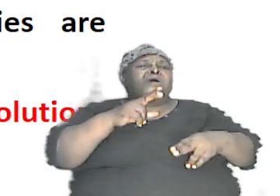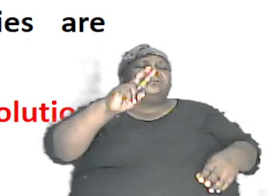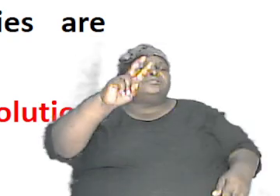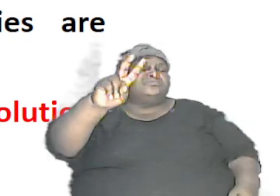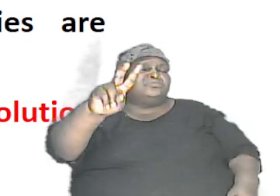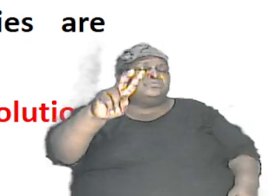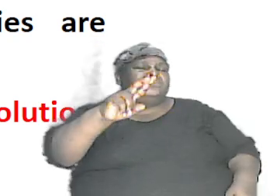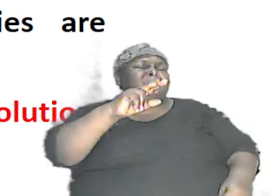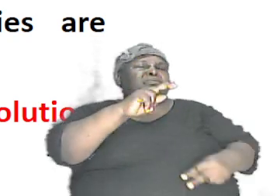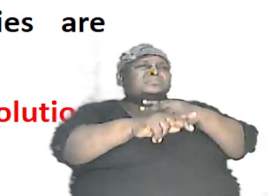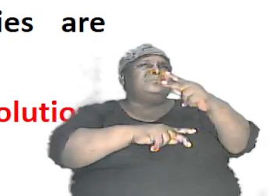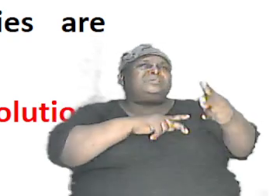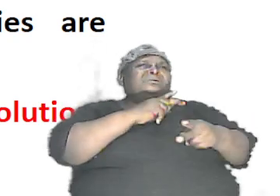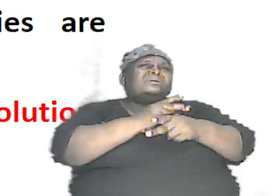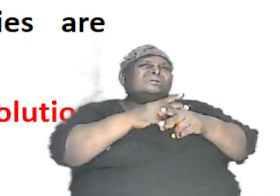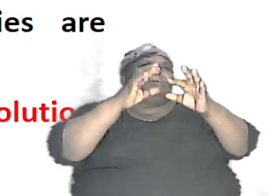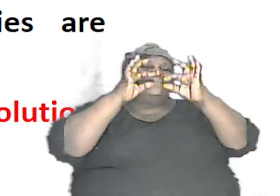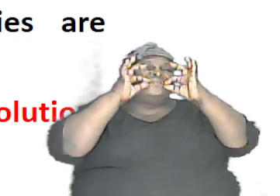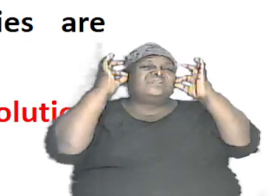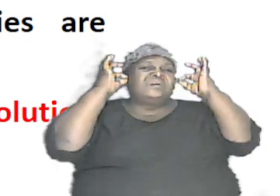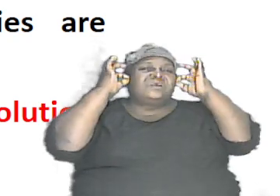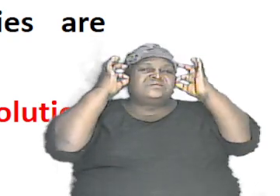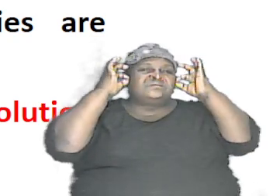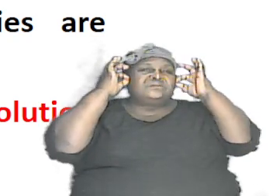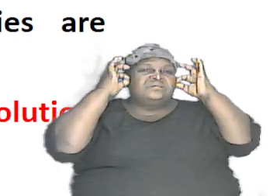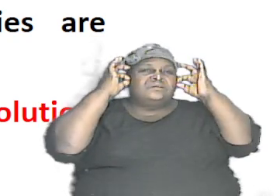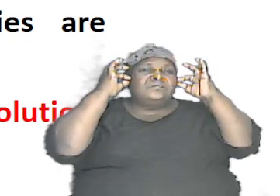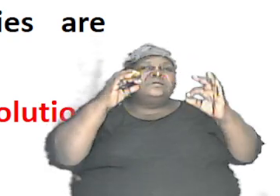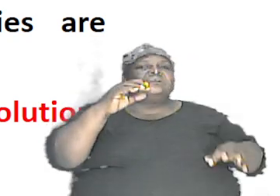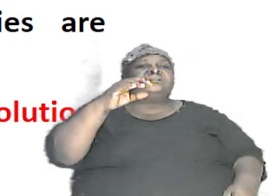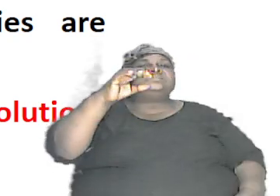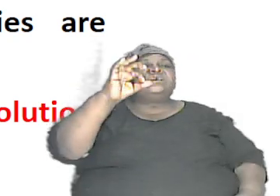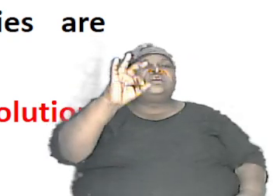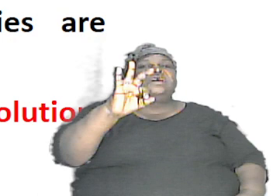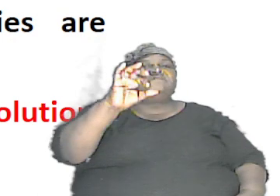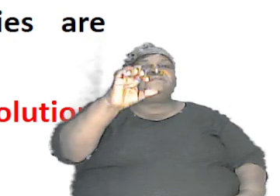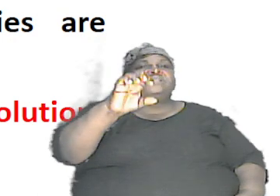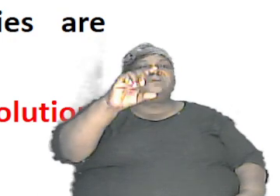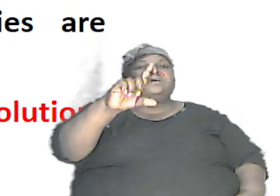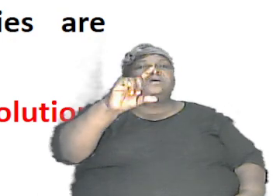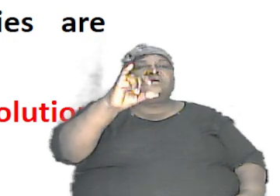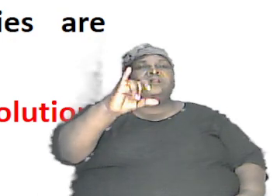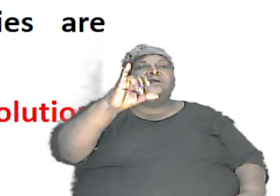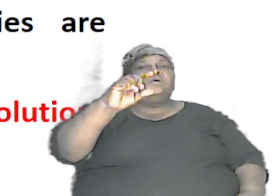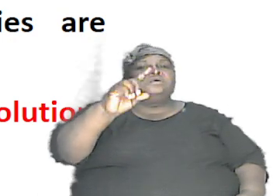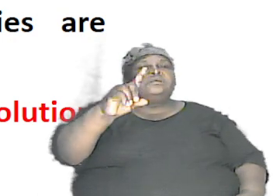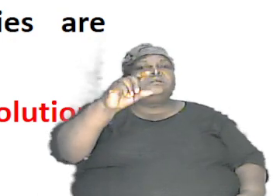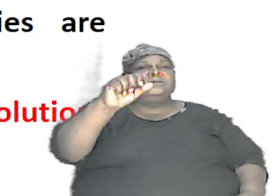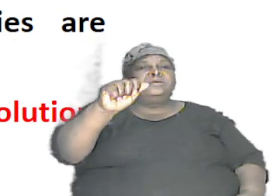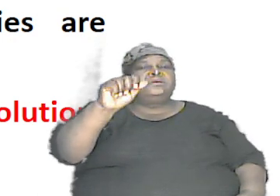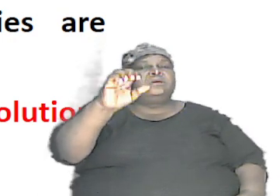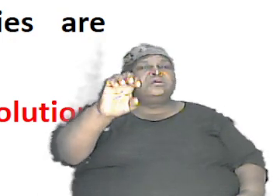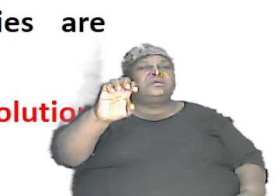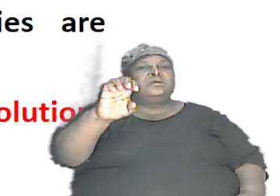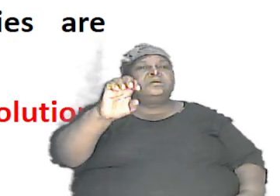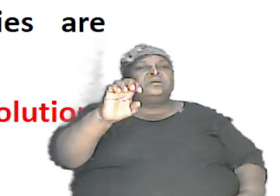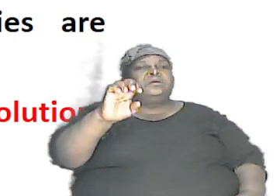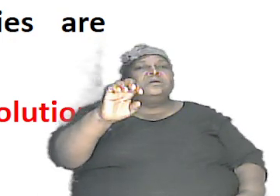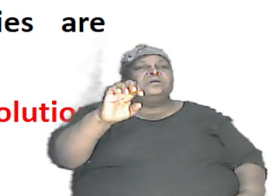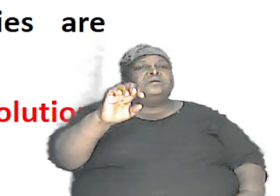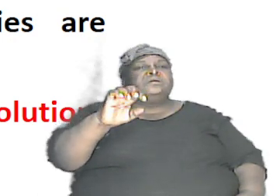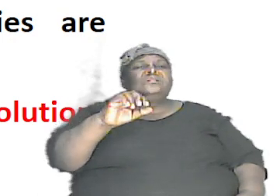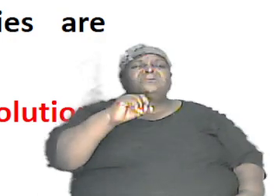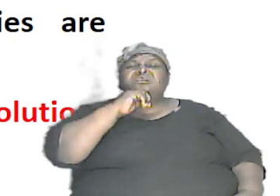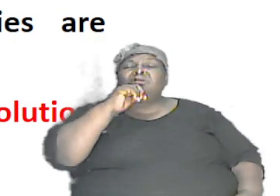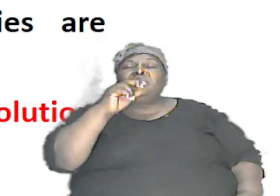kinds of dog or the dog kind so it's just two dogs not two of every species or two of every breed which you have today